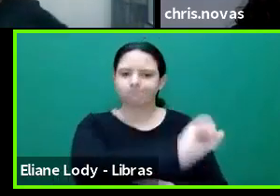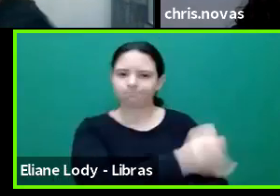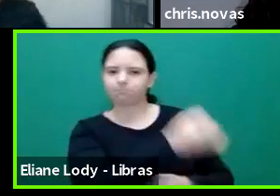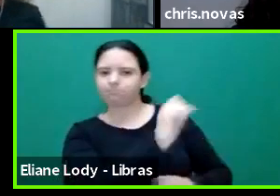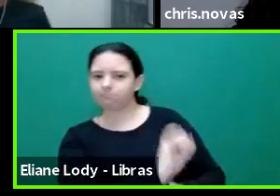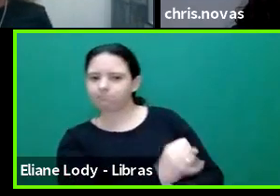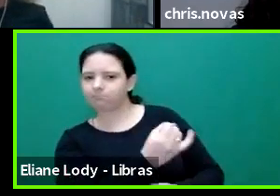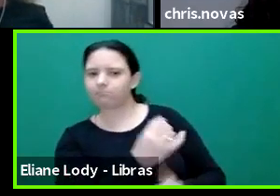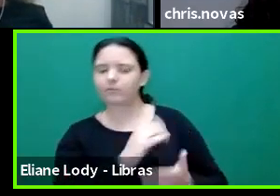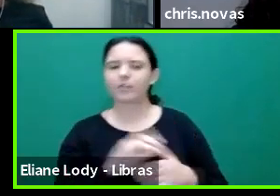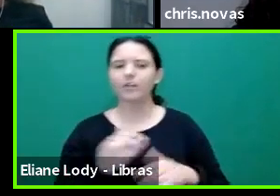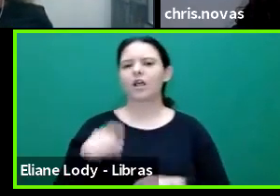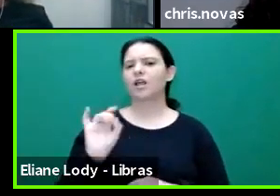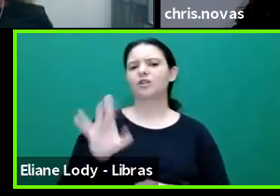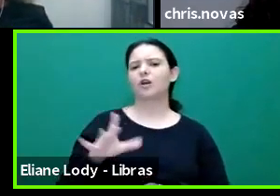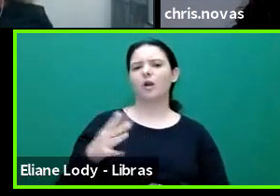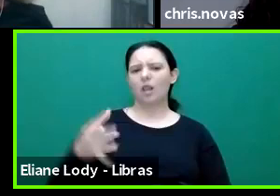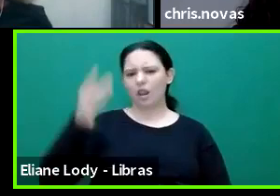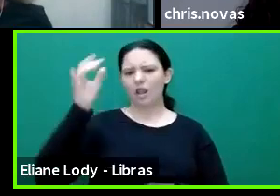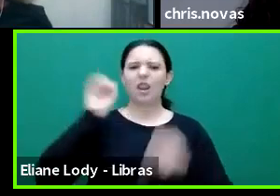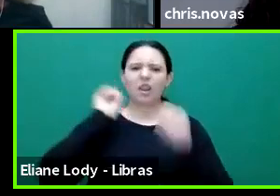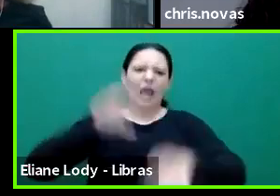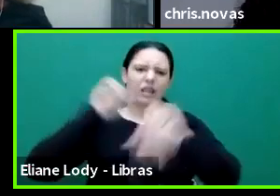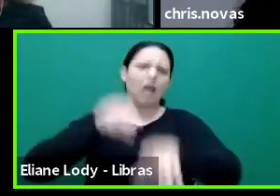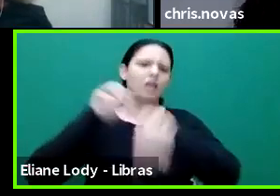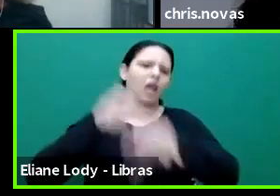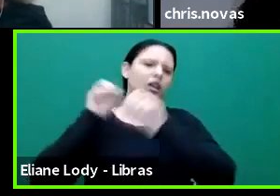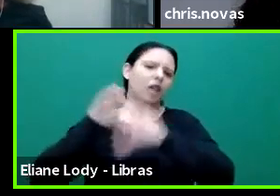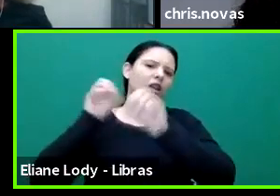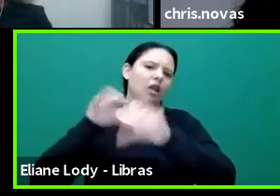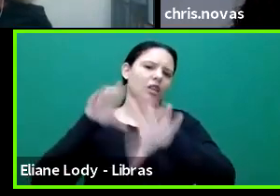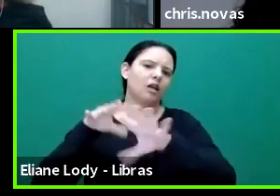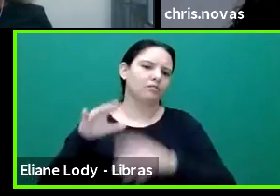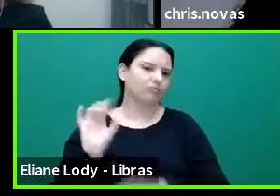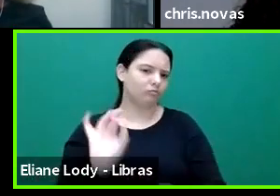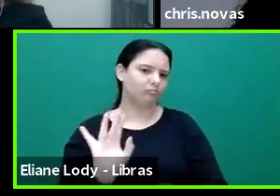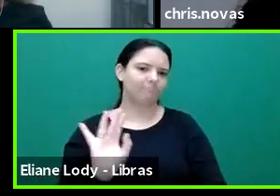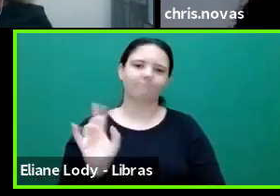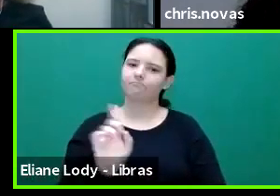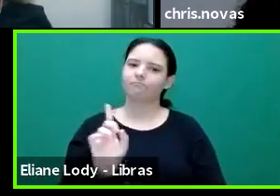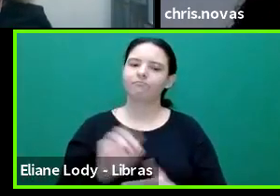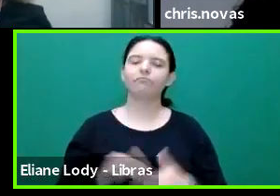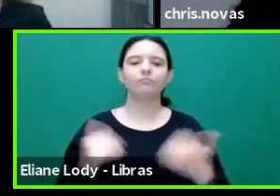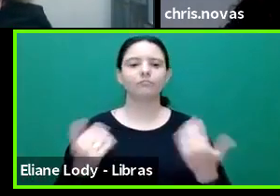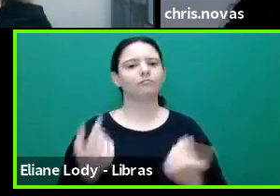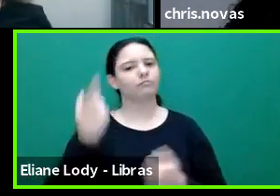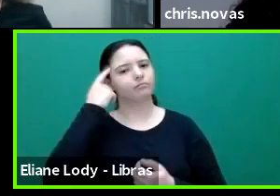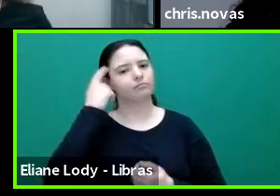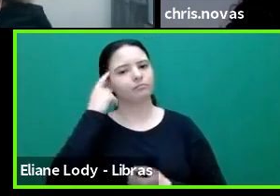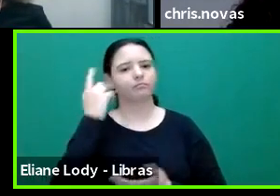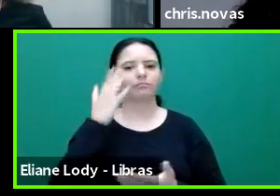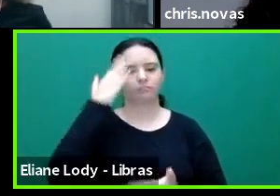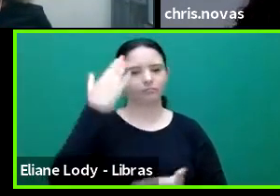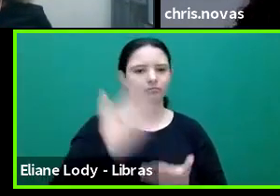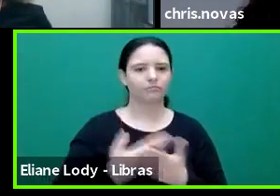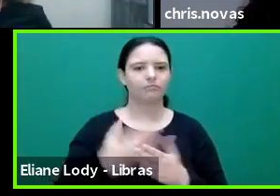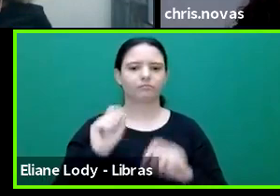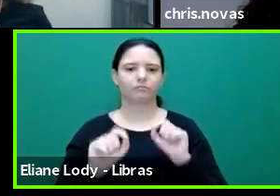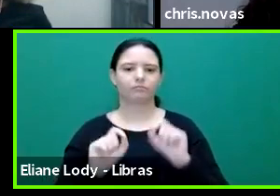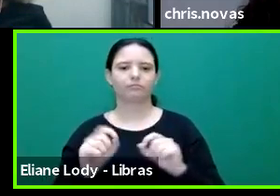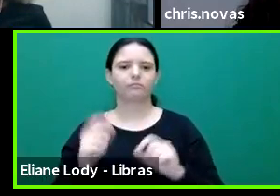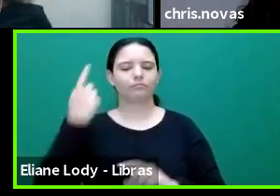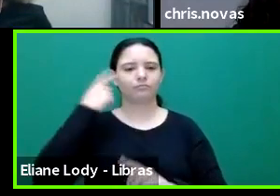into the students. So I think it, you know, in some respects, I would argue that the trans literacy's perspective is precisely